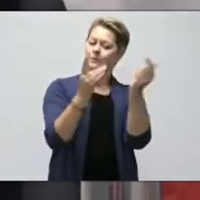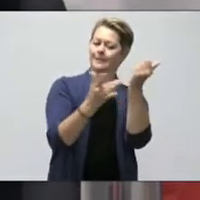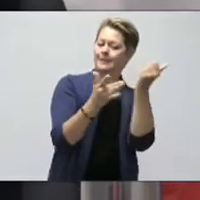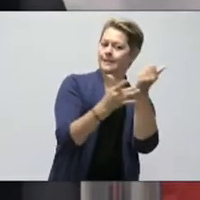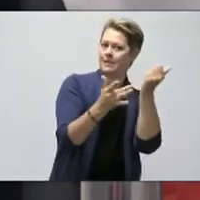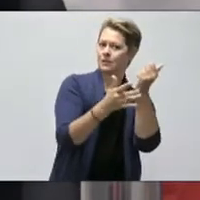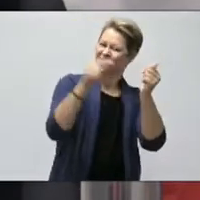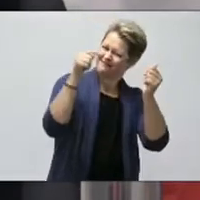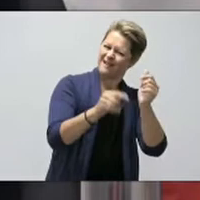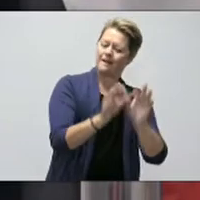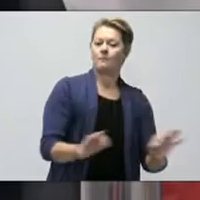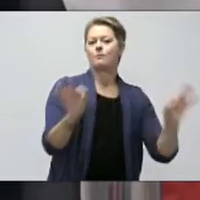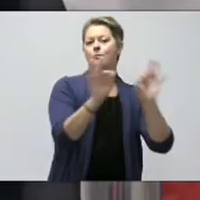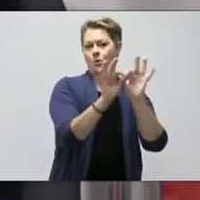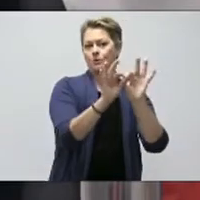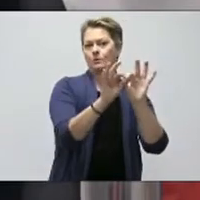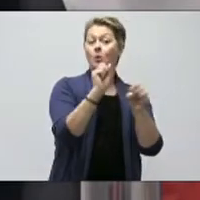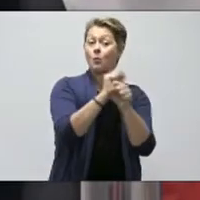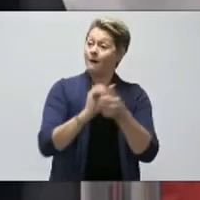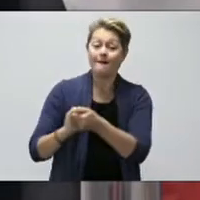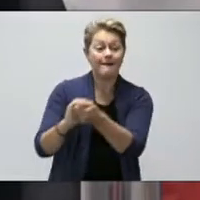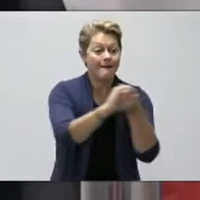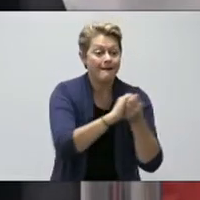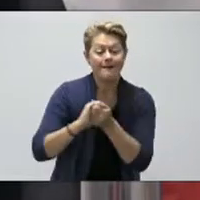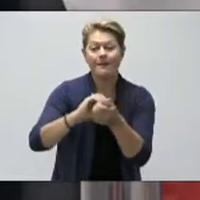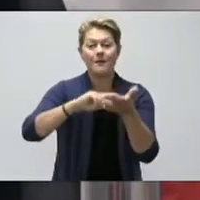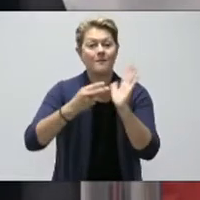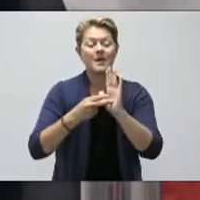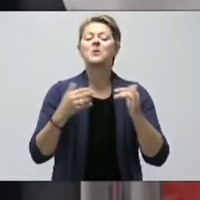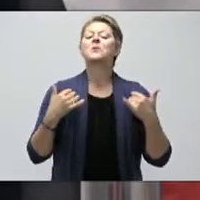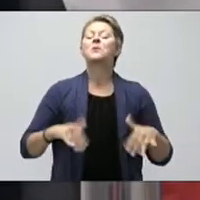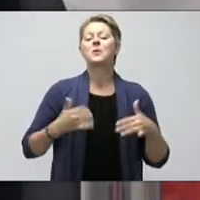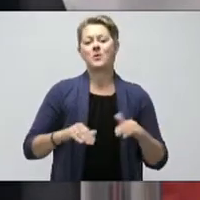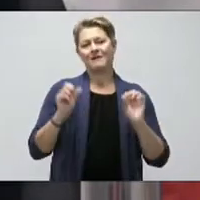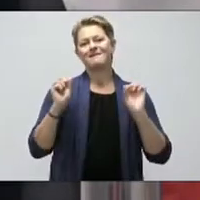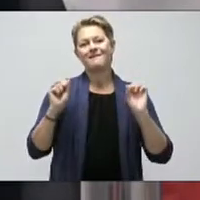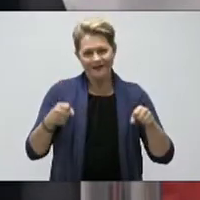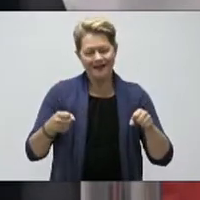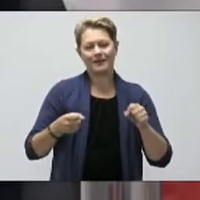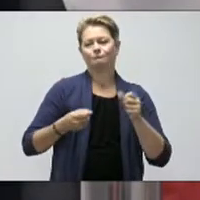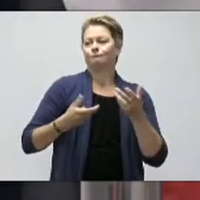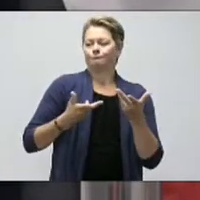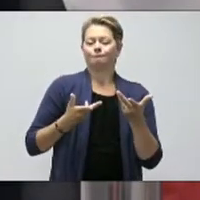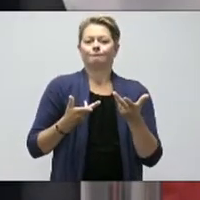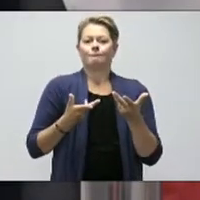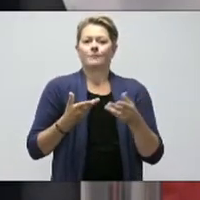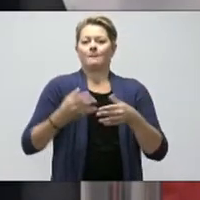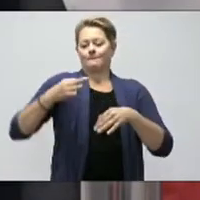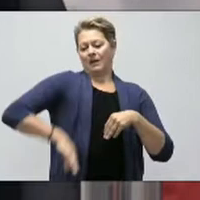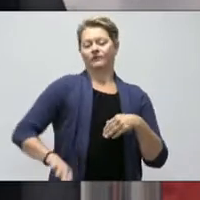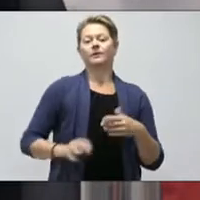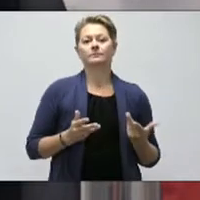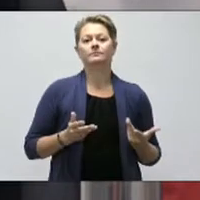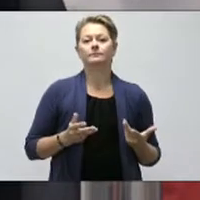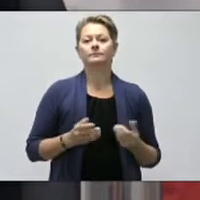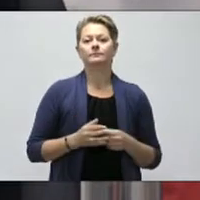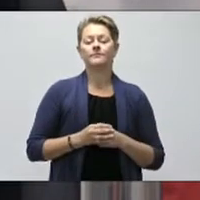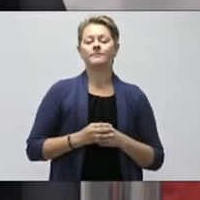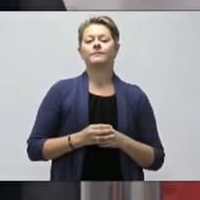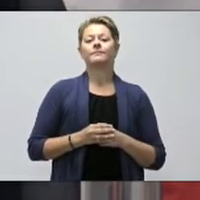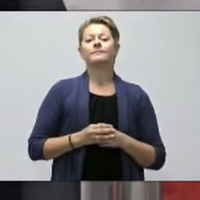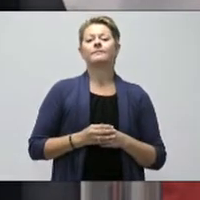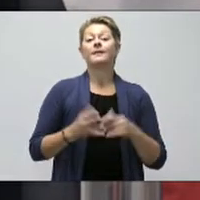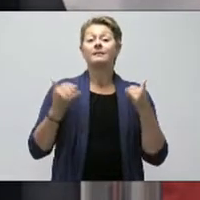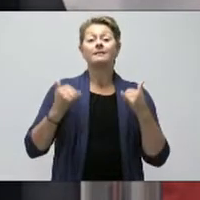every day to make these online services happen, and I know that we can do more. We currently have a number of services already